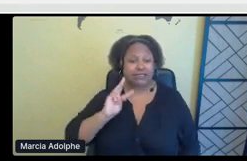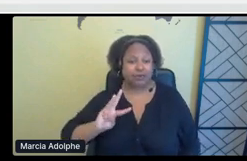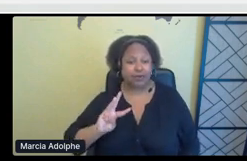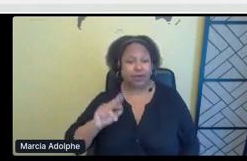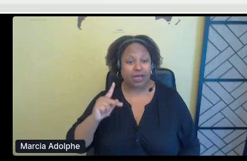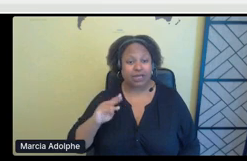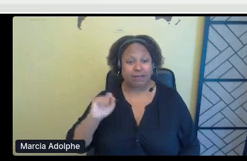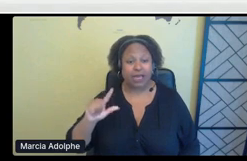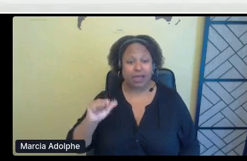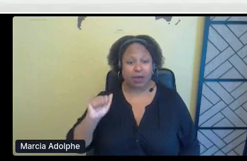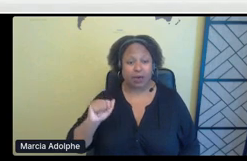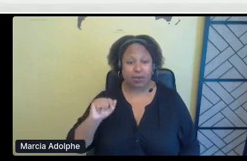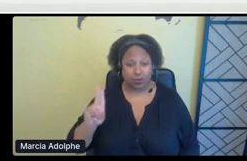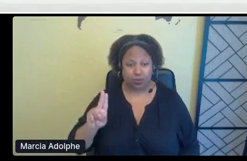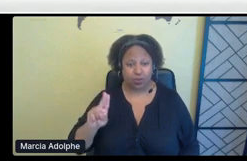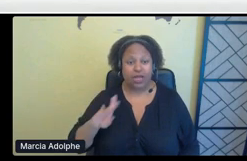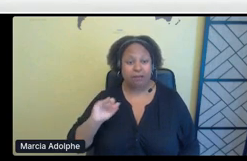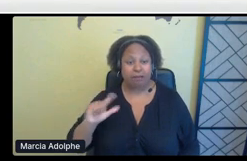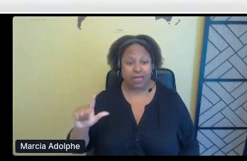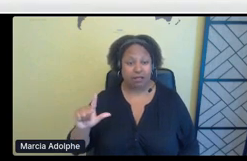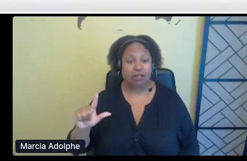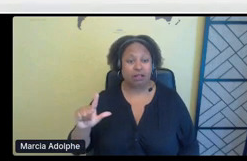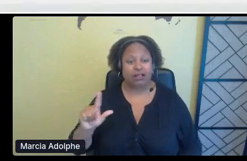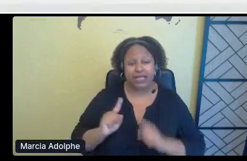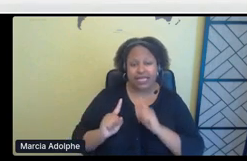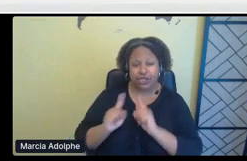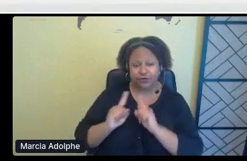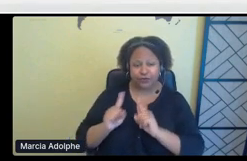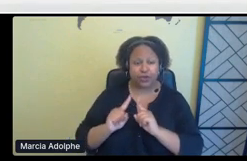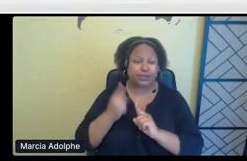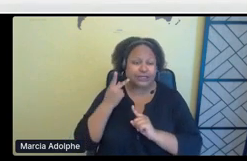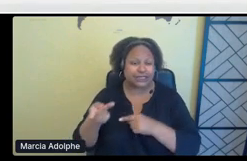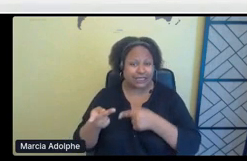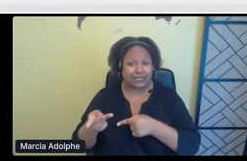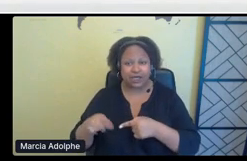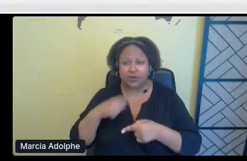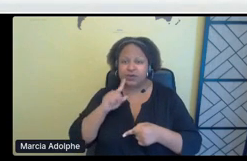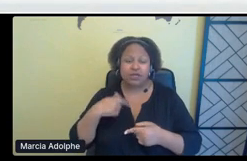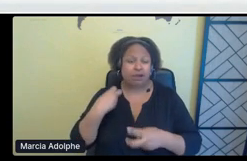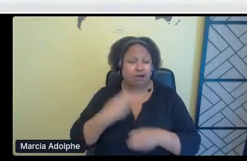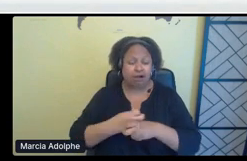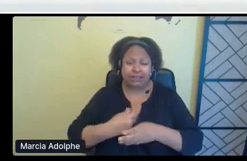it's, as you can imagine, really hard to talk about these things, um, because they are so personal.